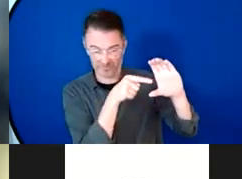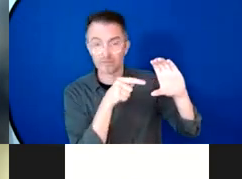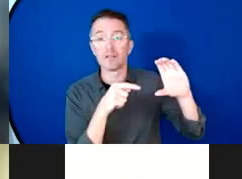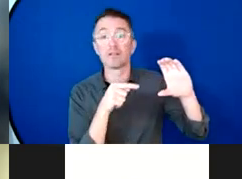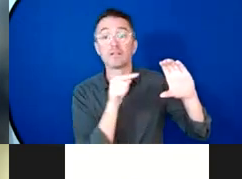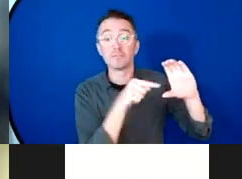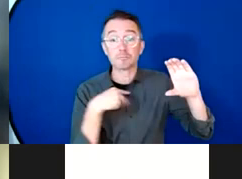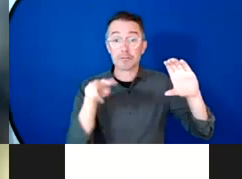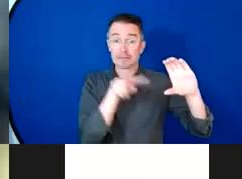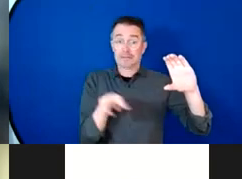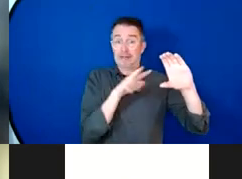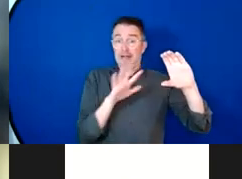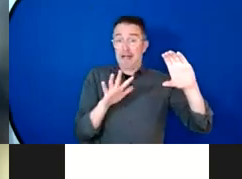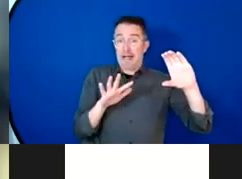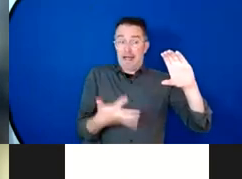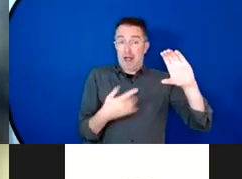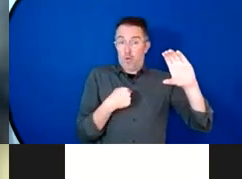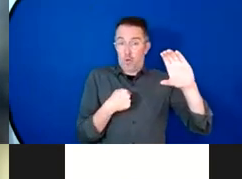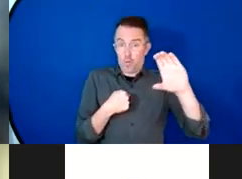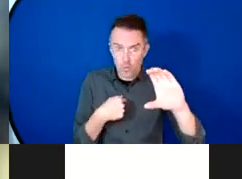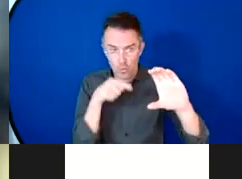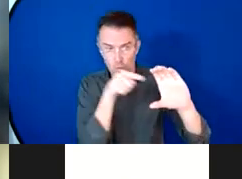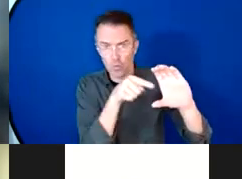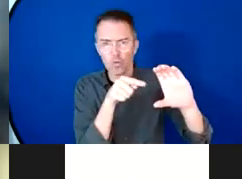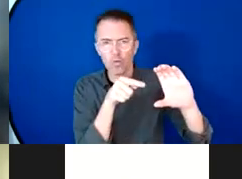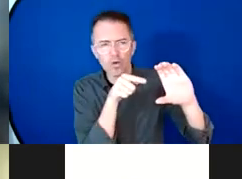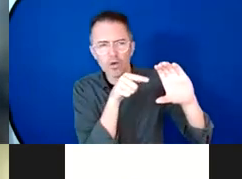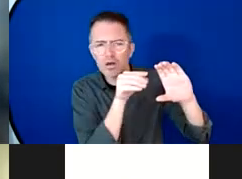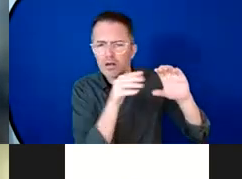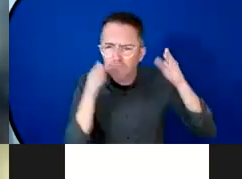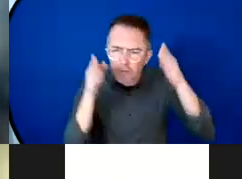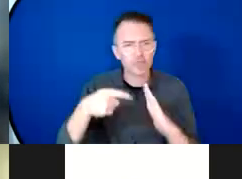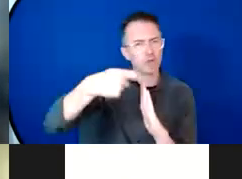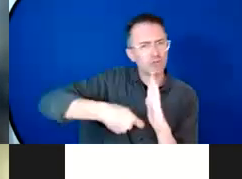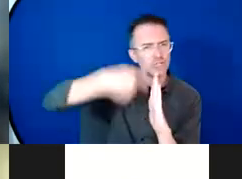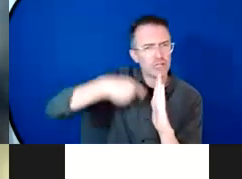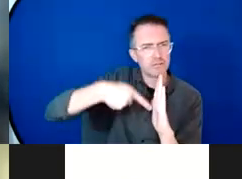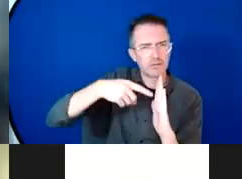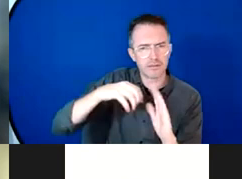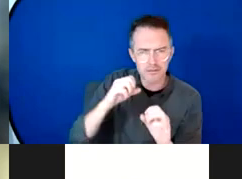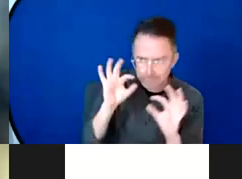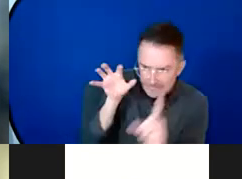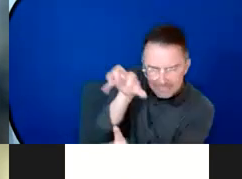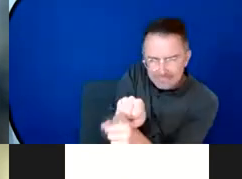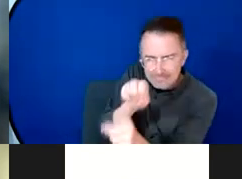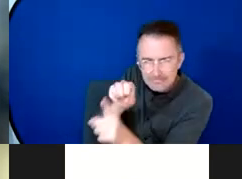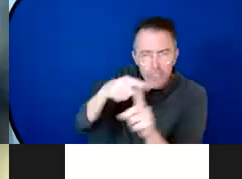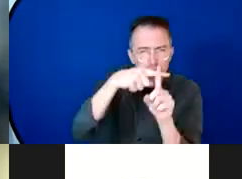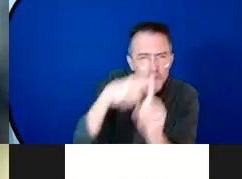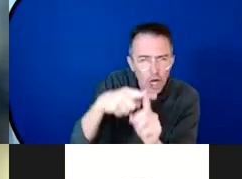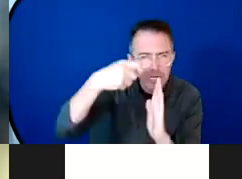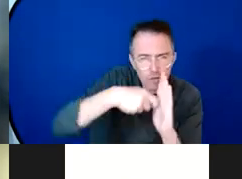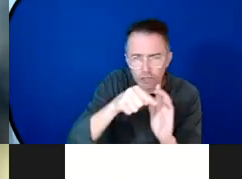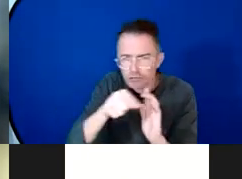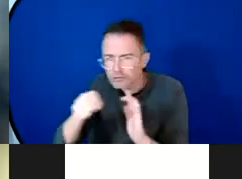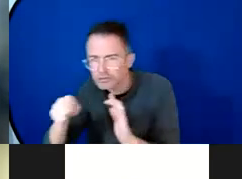at gender issues and SRHR in particular I won't go into it in more detail but